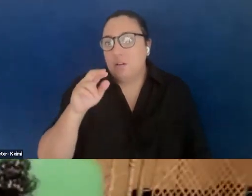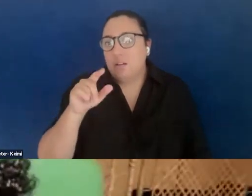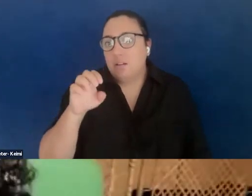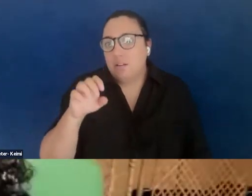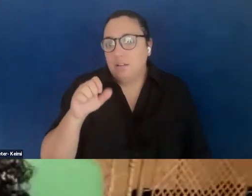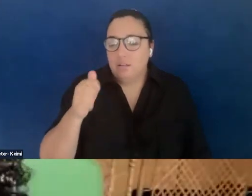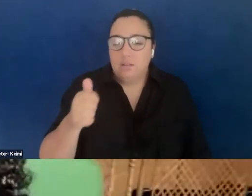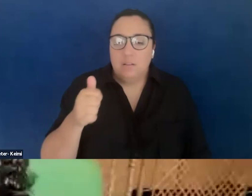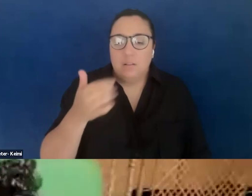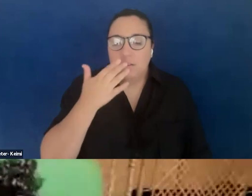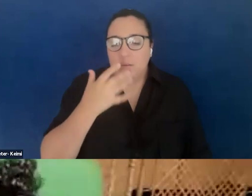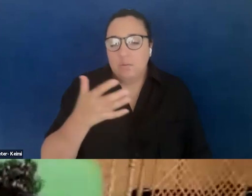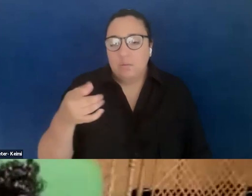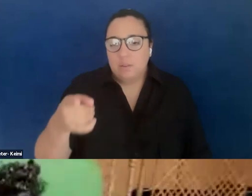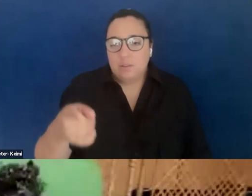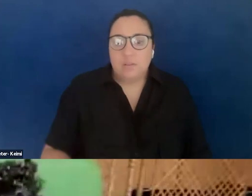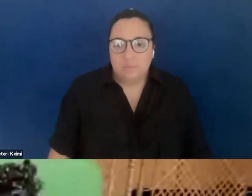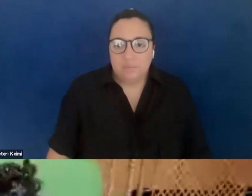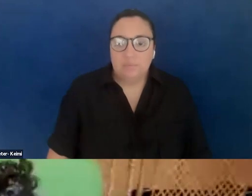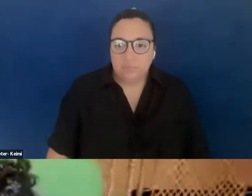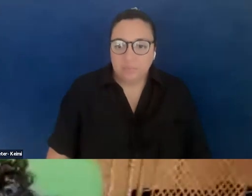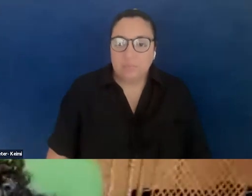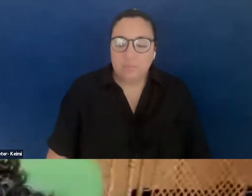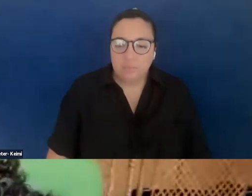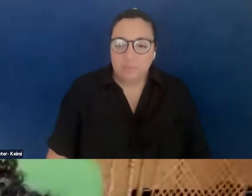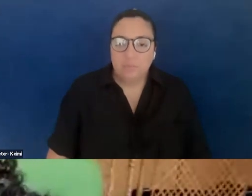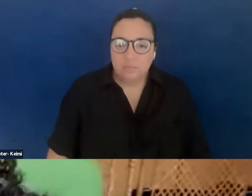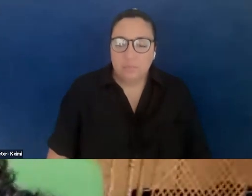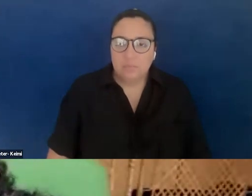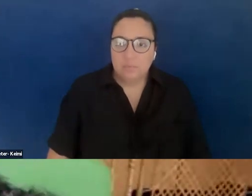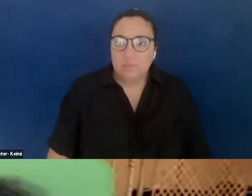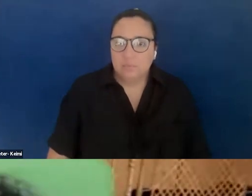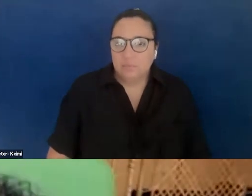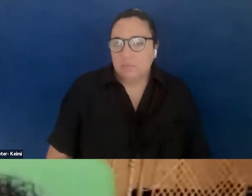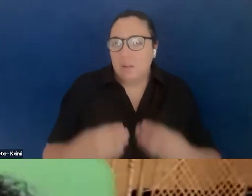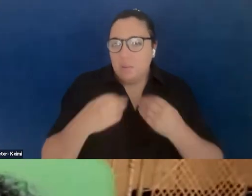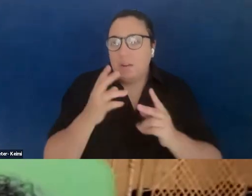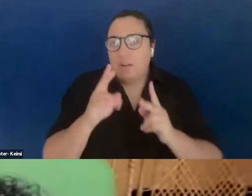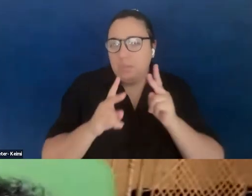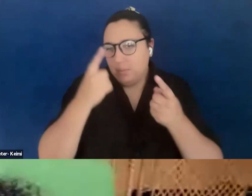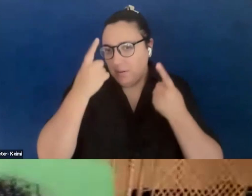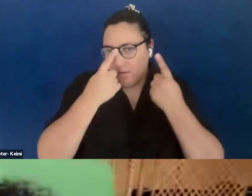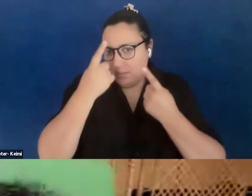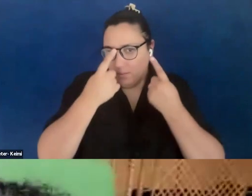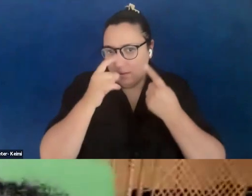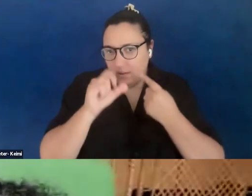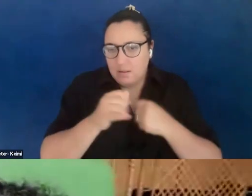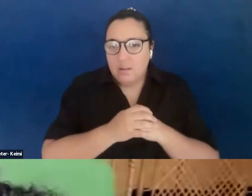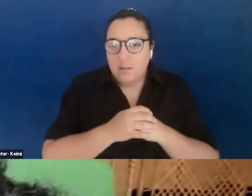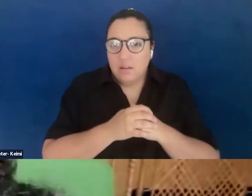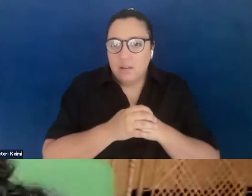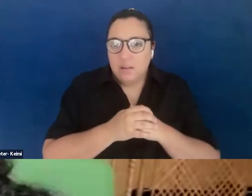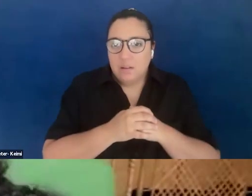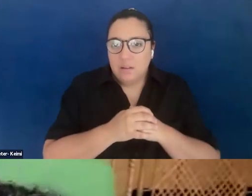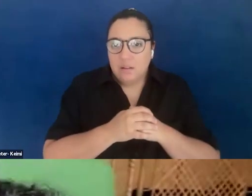putting that link, that's amazing, um, but I, I do want to give people a moment to think about that, and then, um, Tiffany, I don't, I don't know if you mind, do you, you,